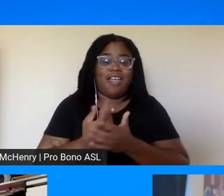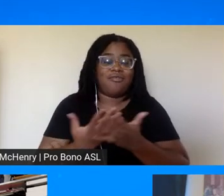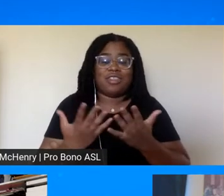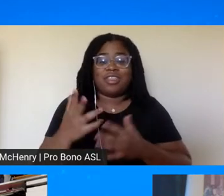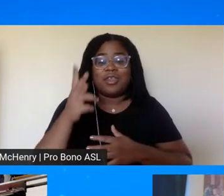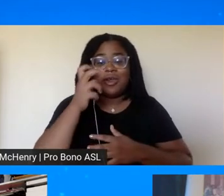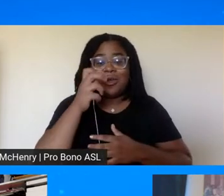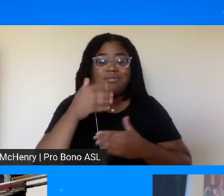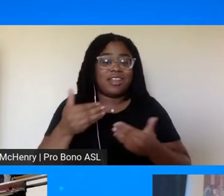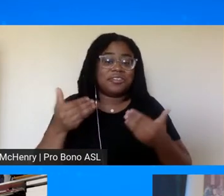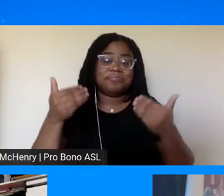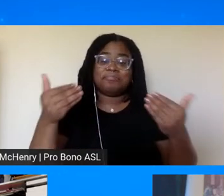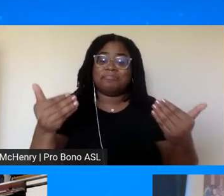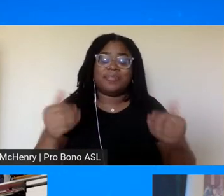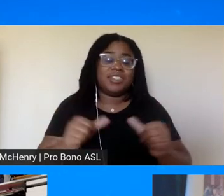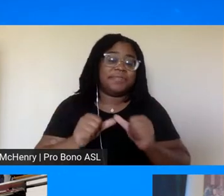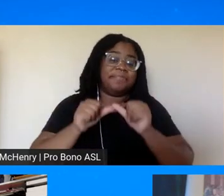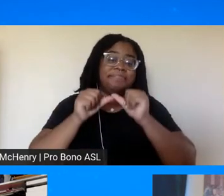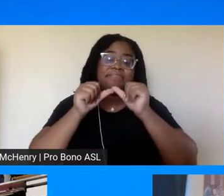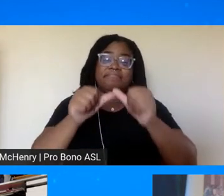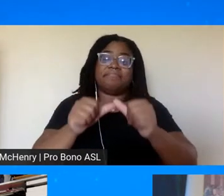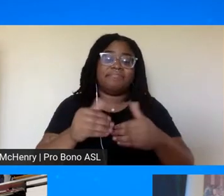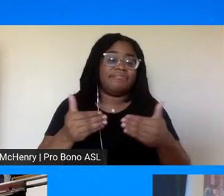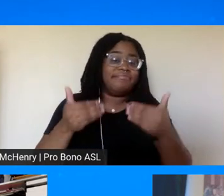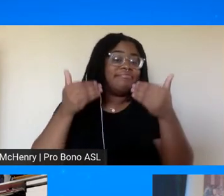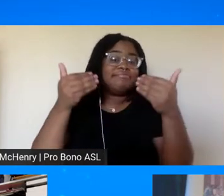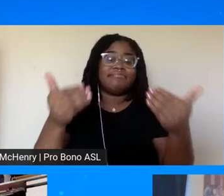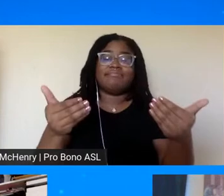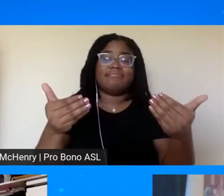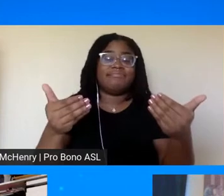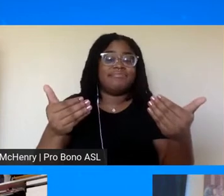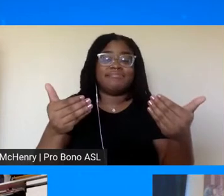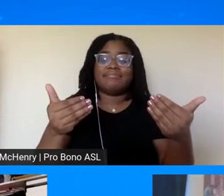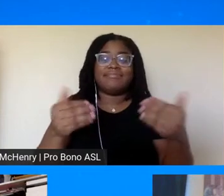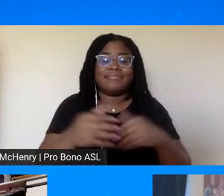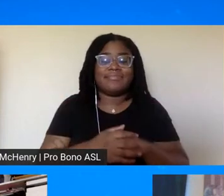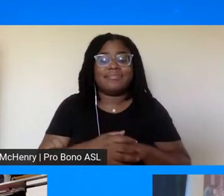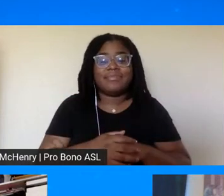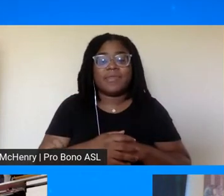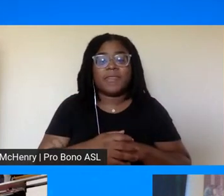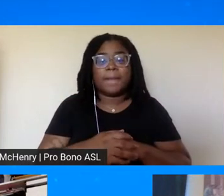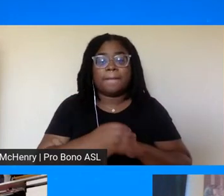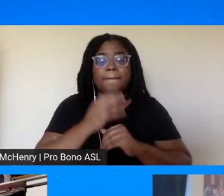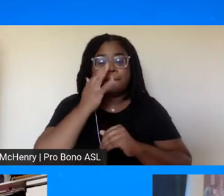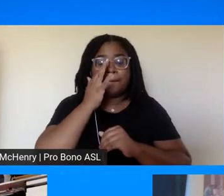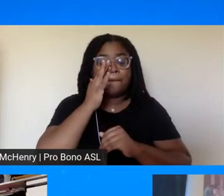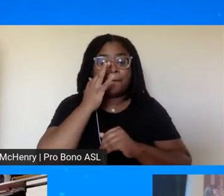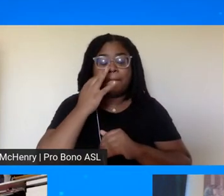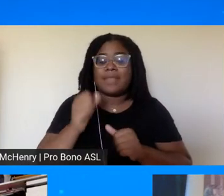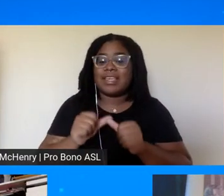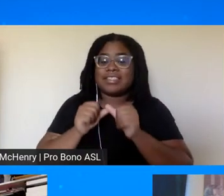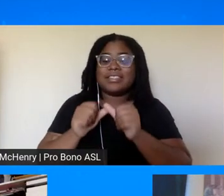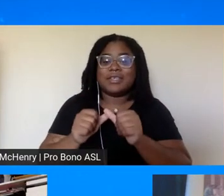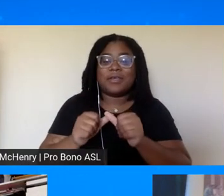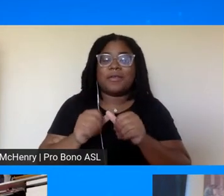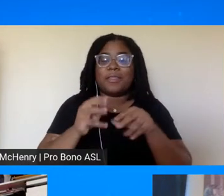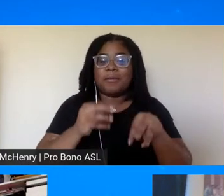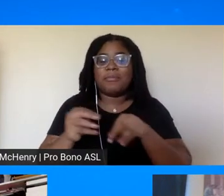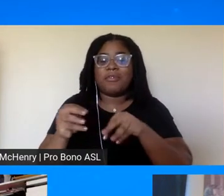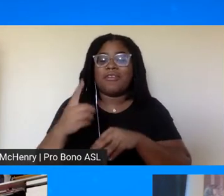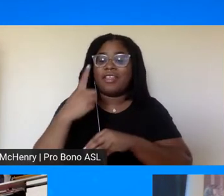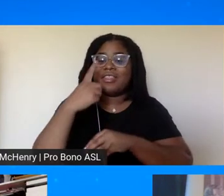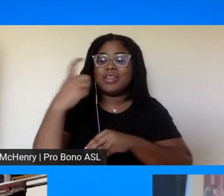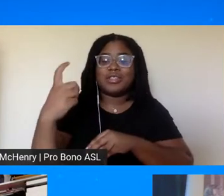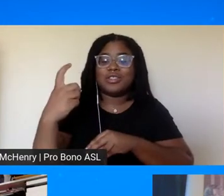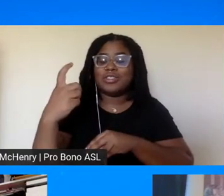just go. Let's keep moving forward. Let's continue to move. That's right. Let's continue the movement. The dream has